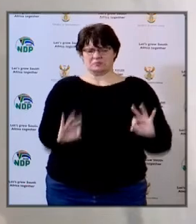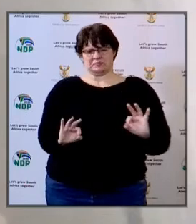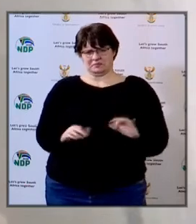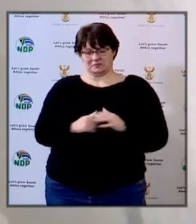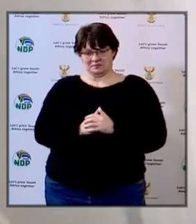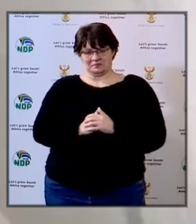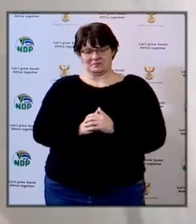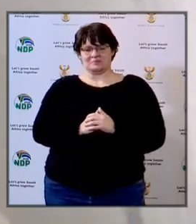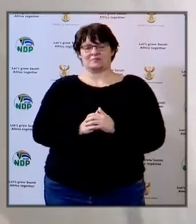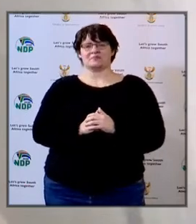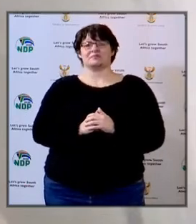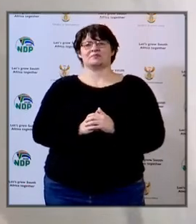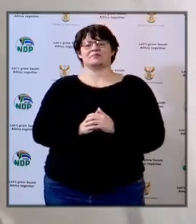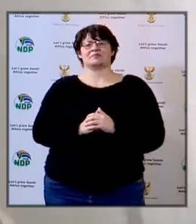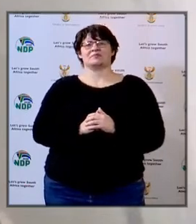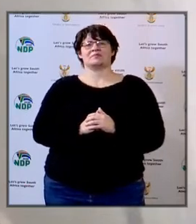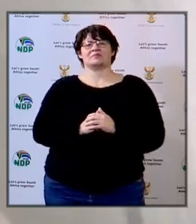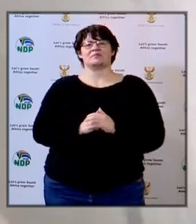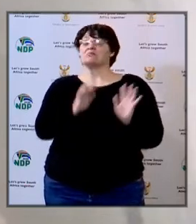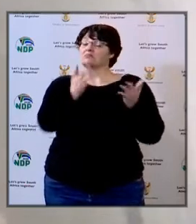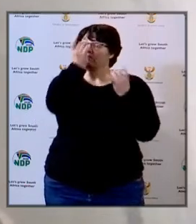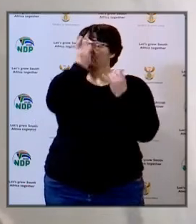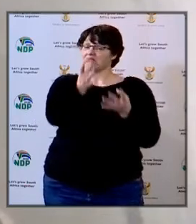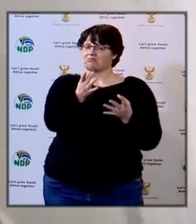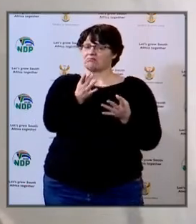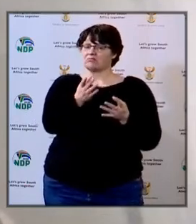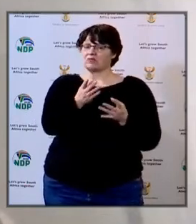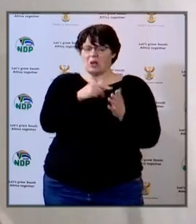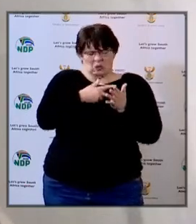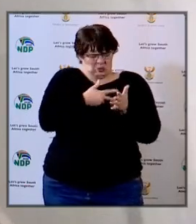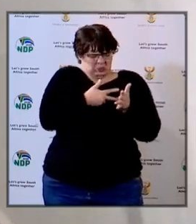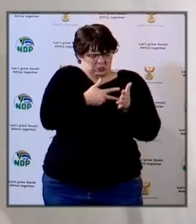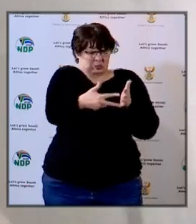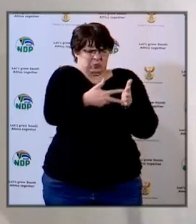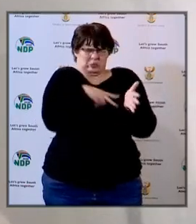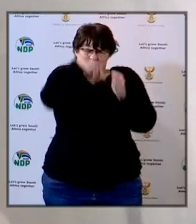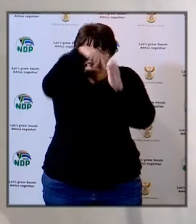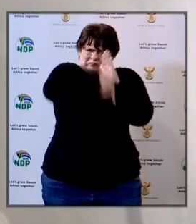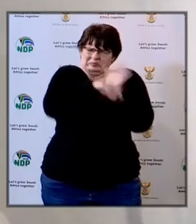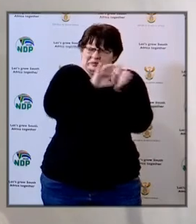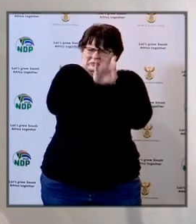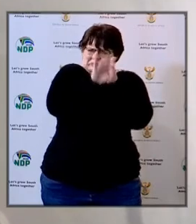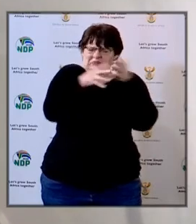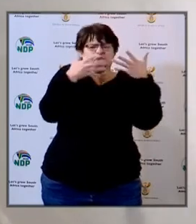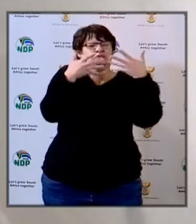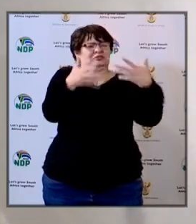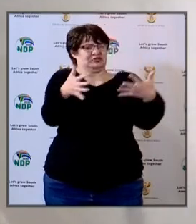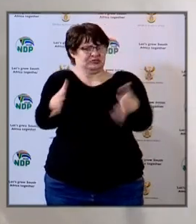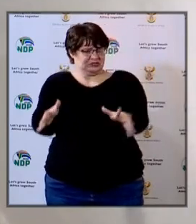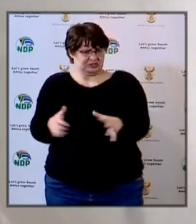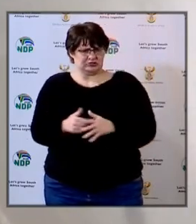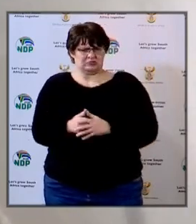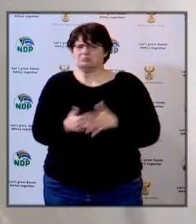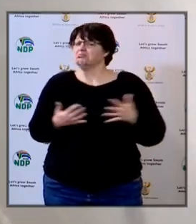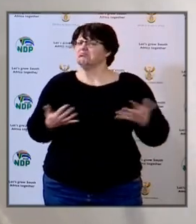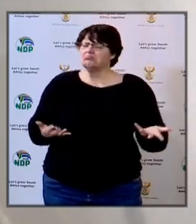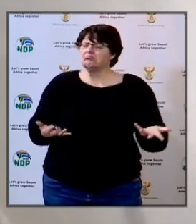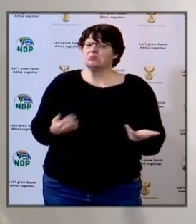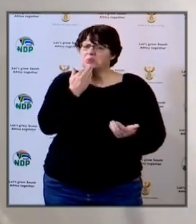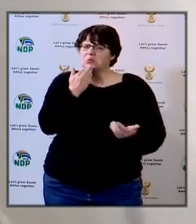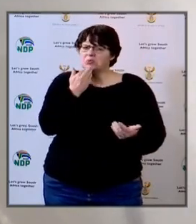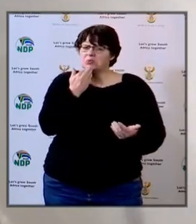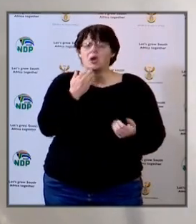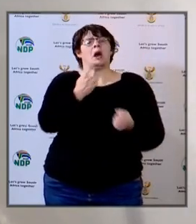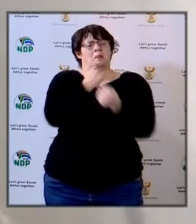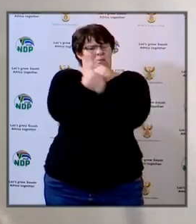the province we must also mention that the deep cleaning had been done it was mostly done